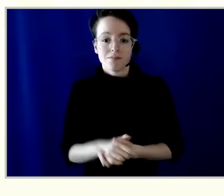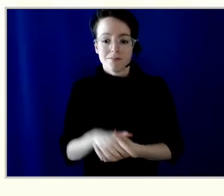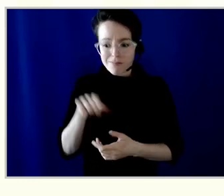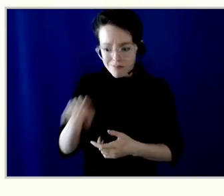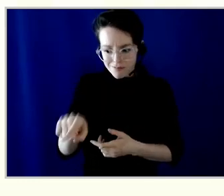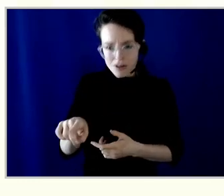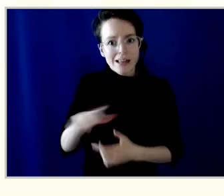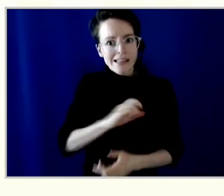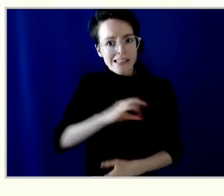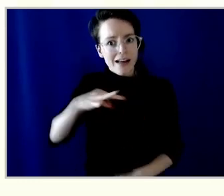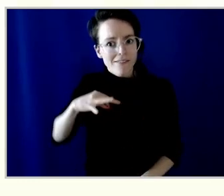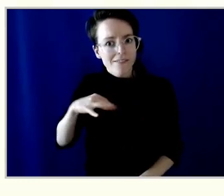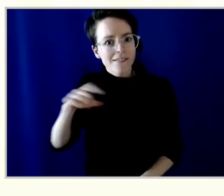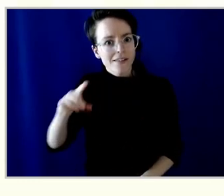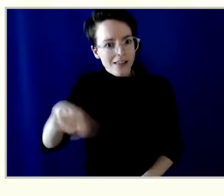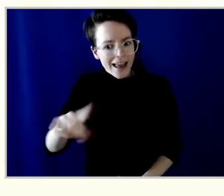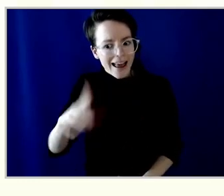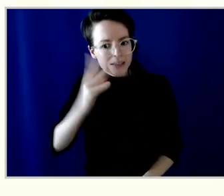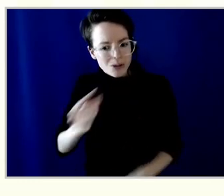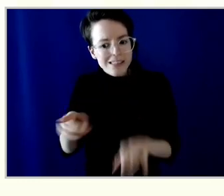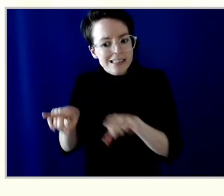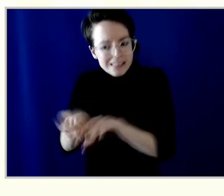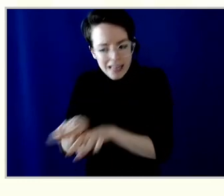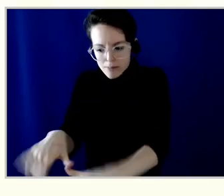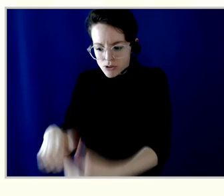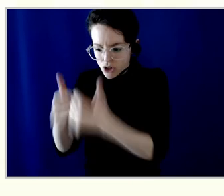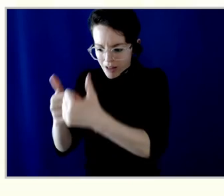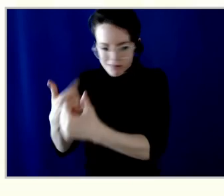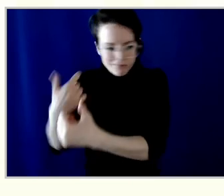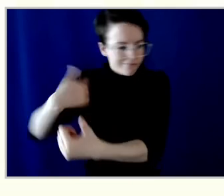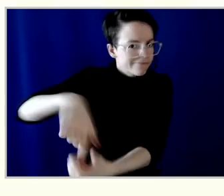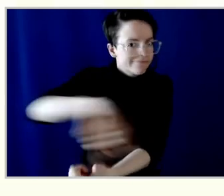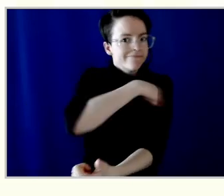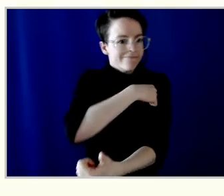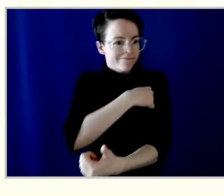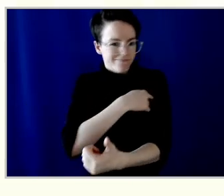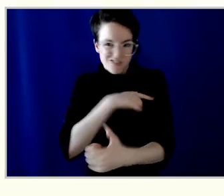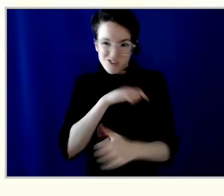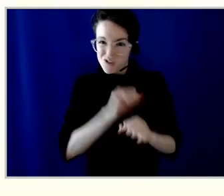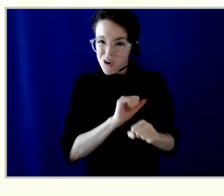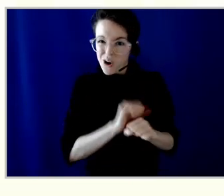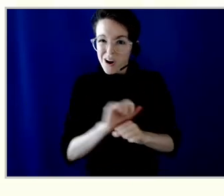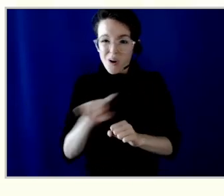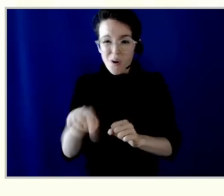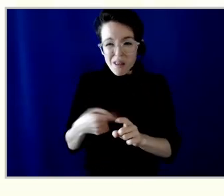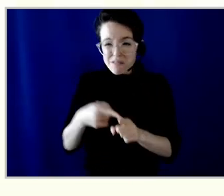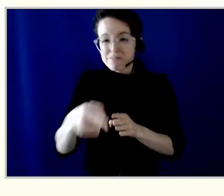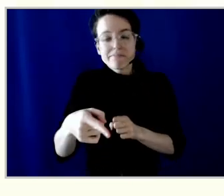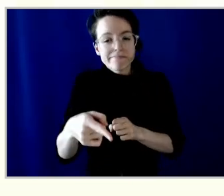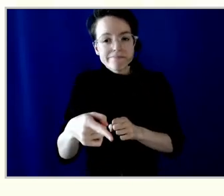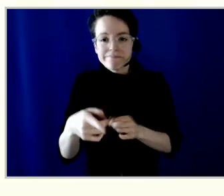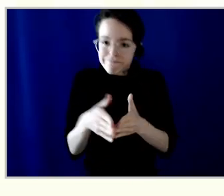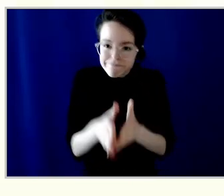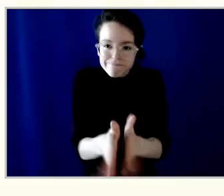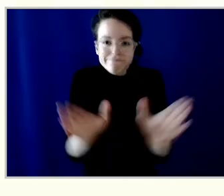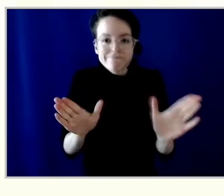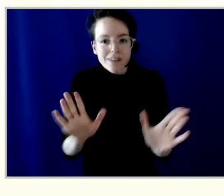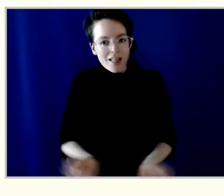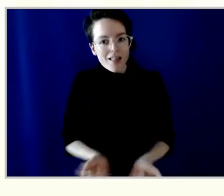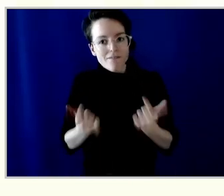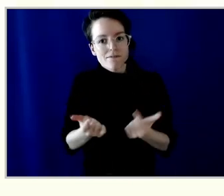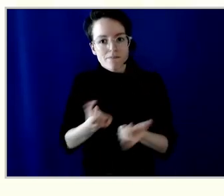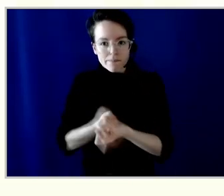so many of us have been facing outside of work. In 2021, following an extensive hiring process,